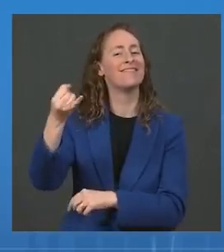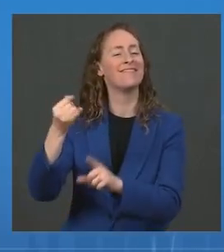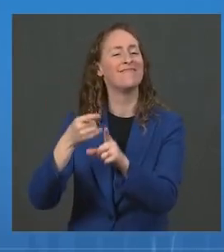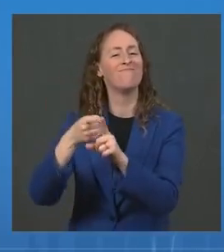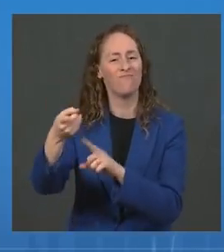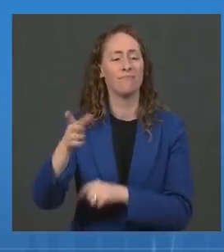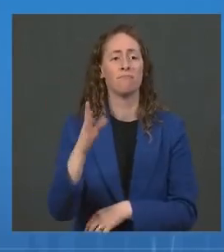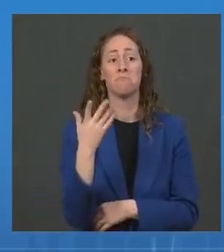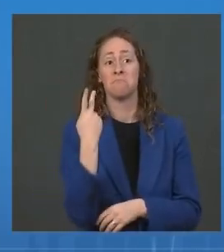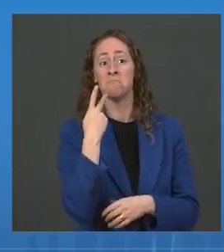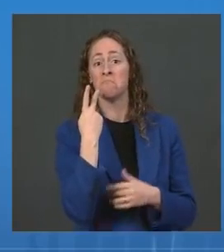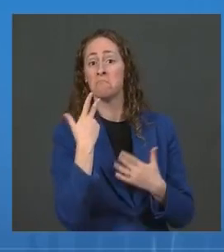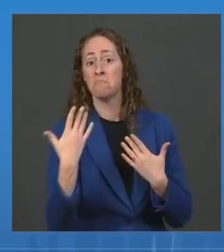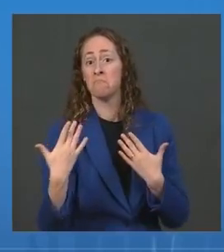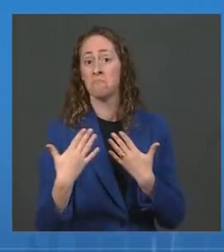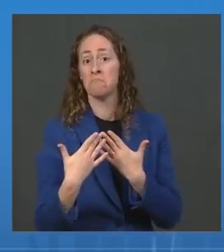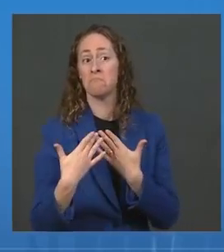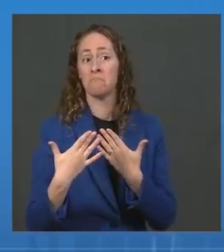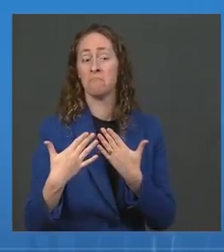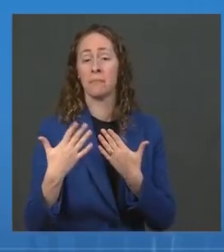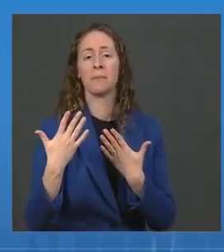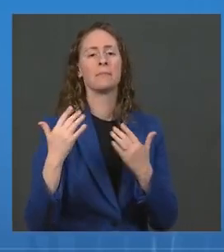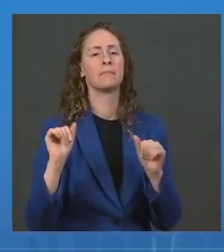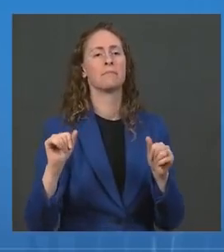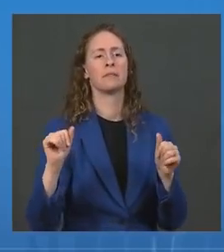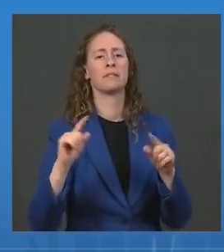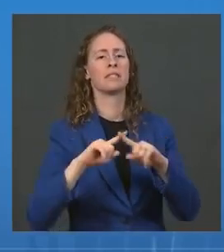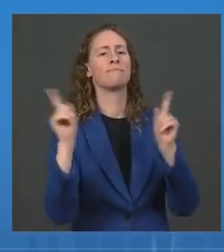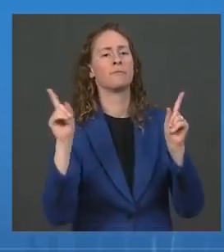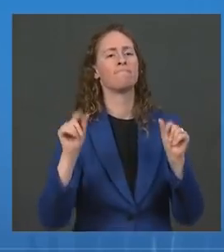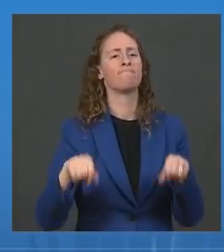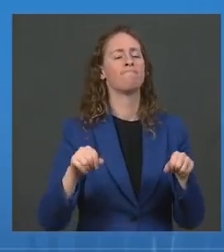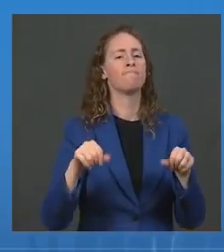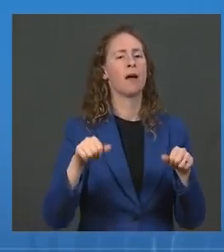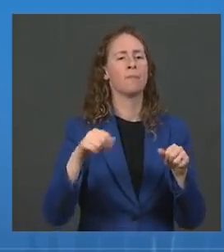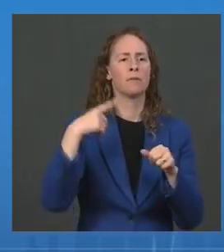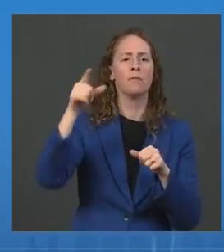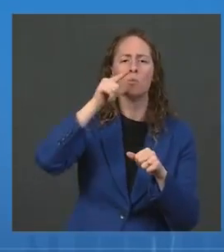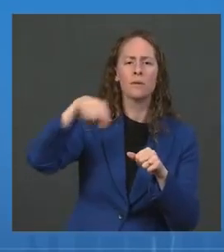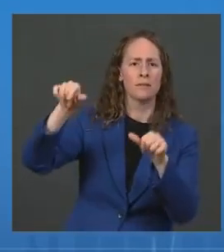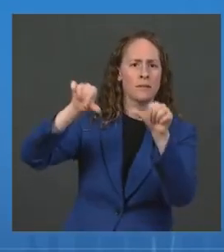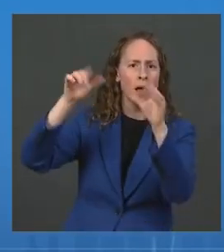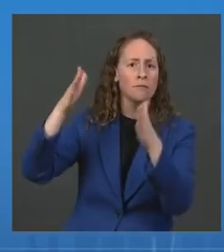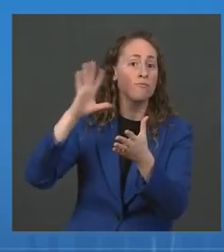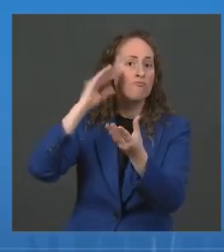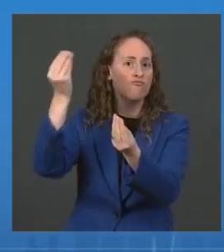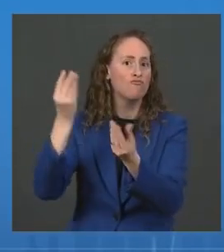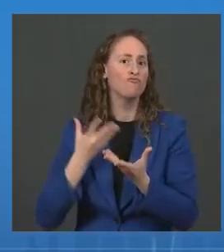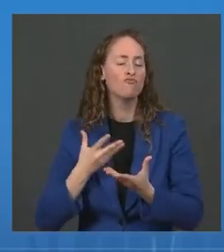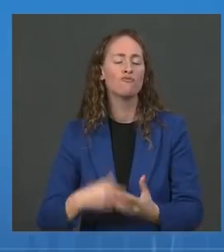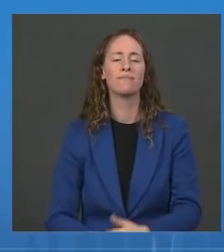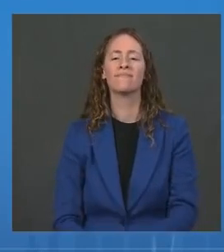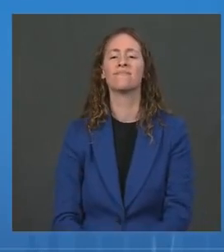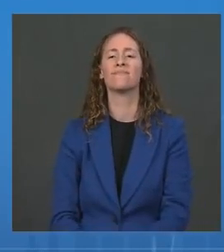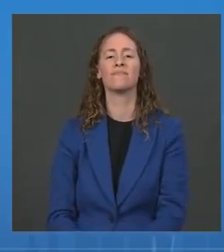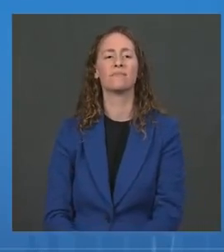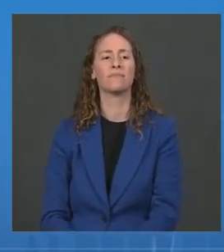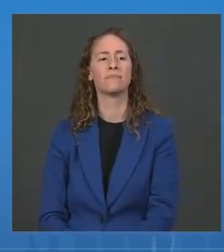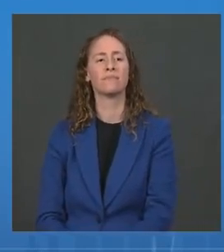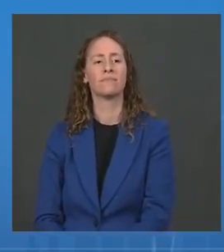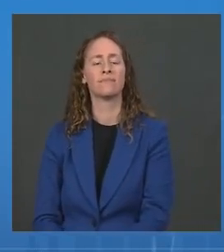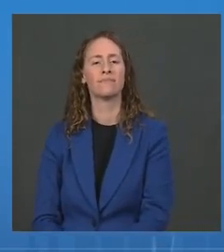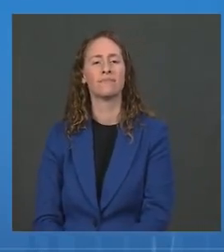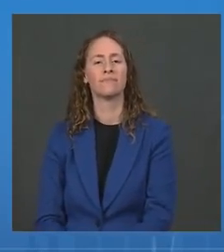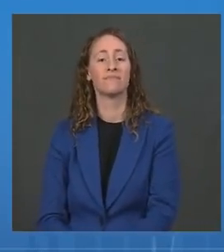updated, but we will leave that to our advisors to to give us some recommendations. Next question. Let's go to